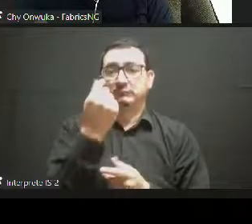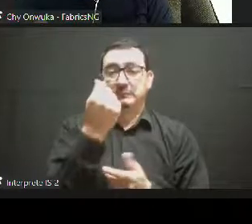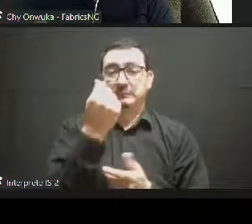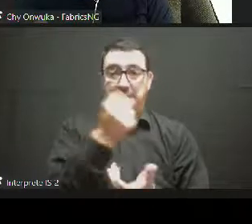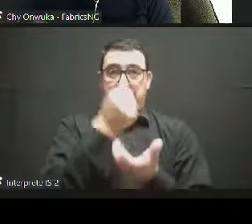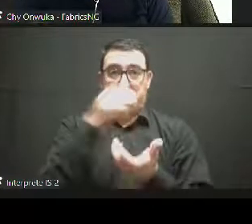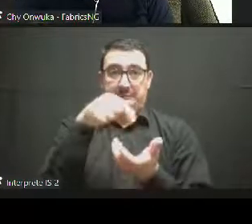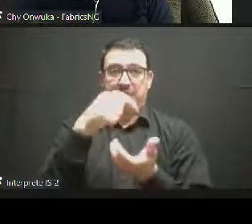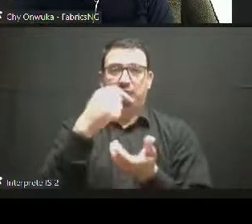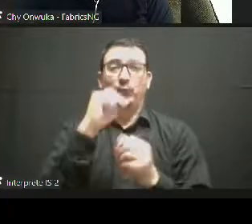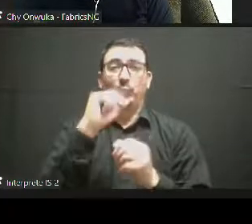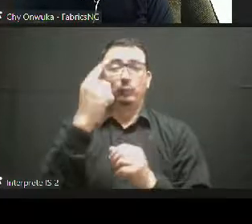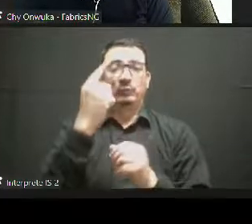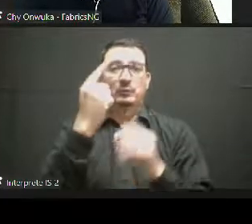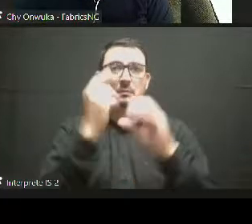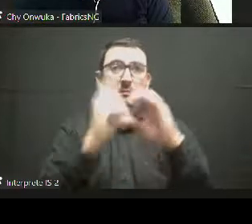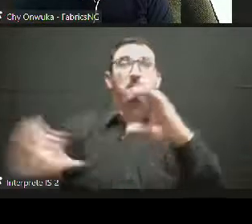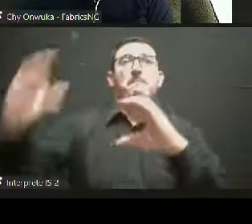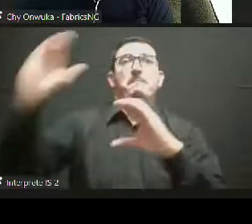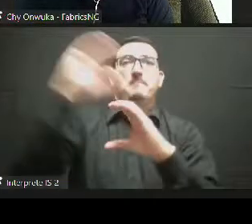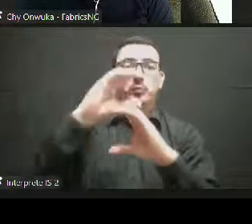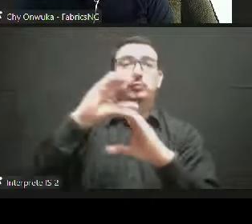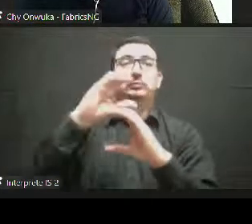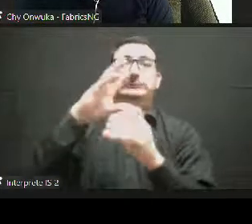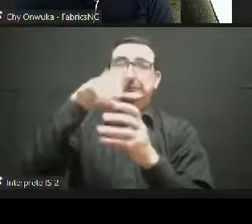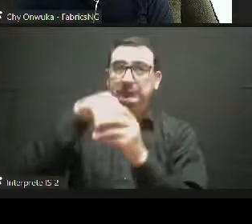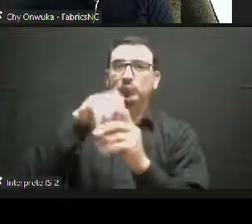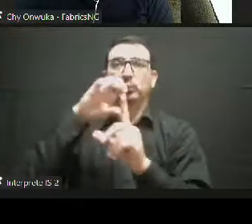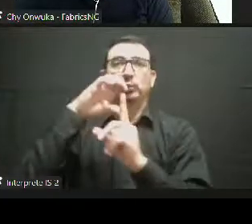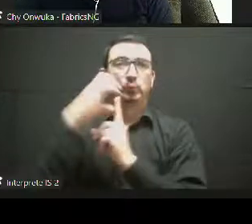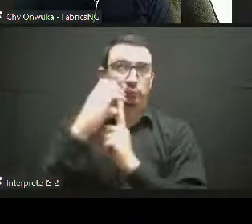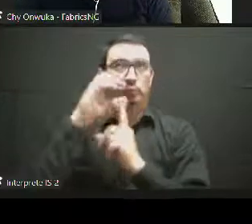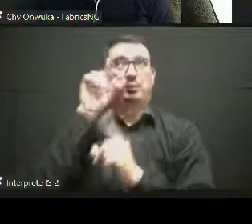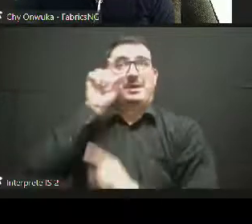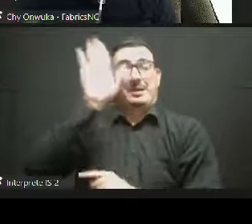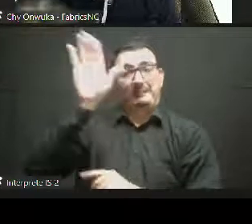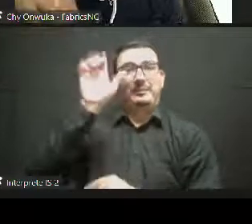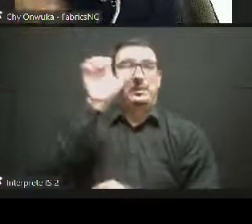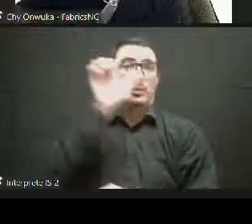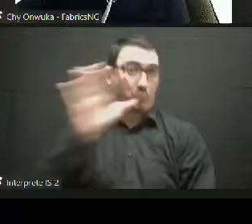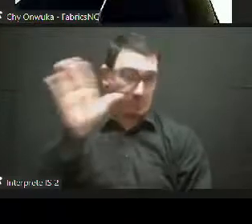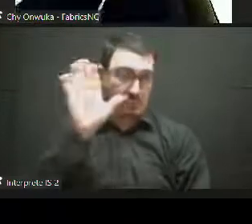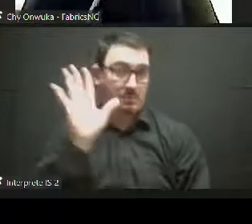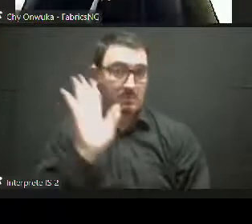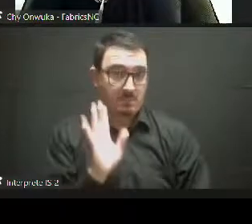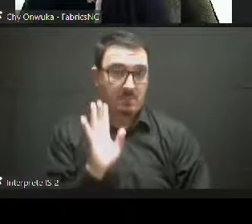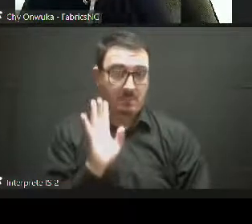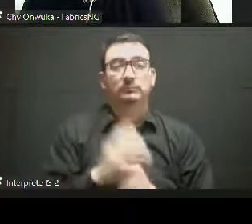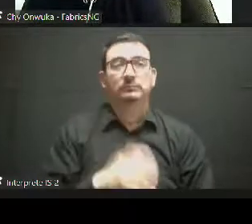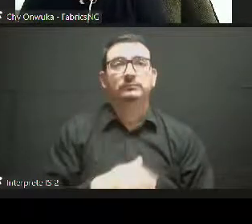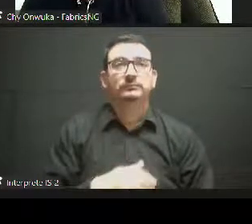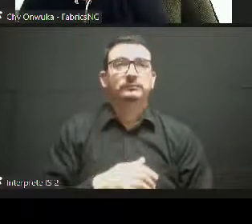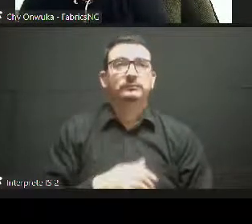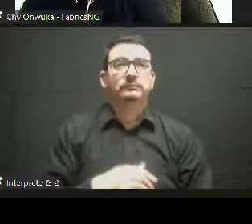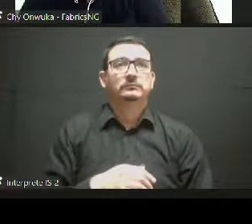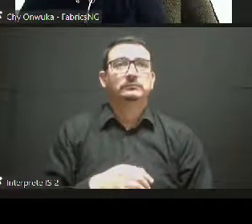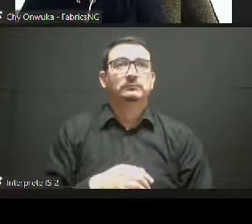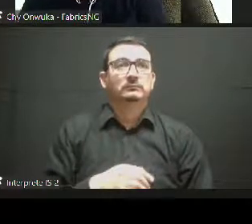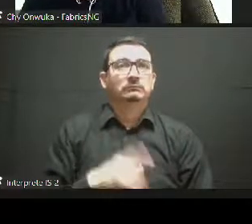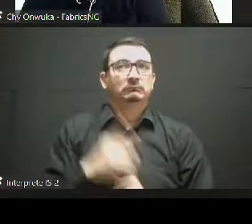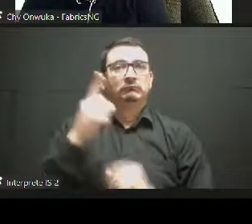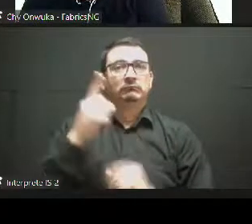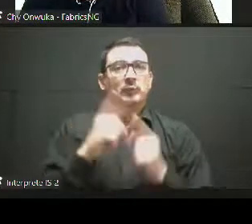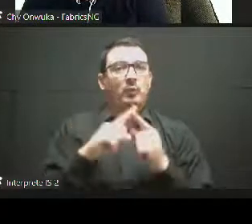months and of the engagement towards the cultural sector, coupling, let's say, the efforts that we were already